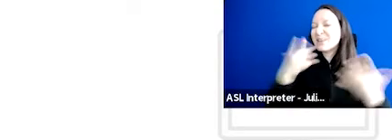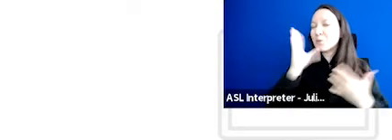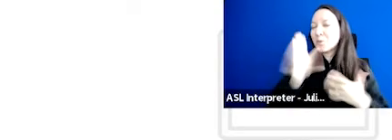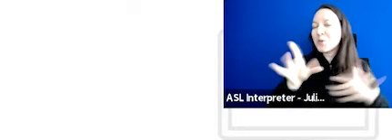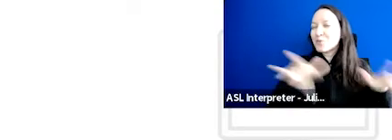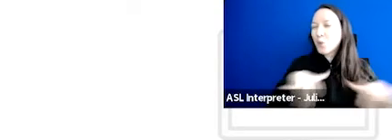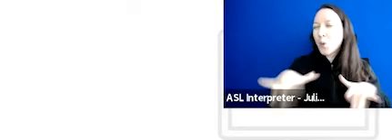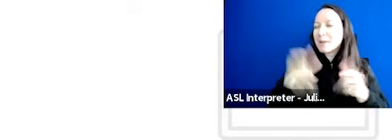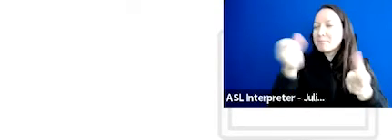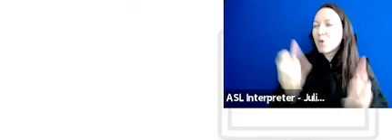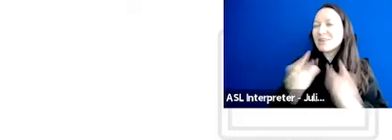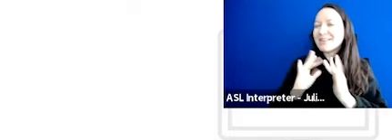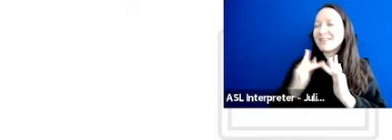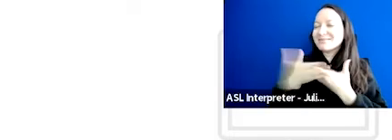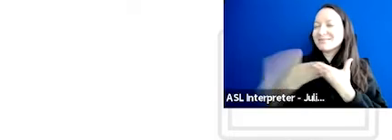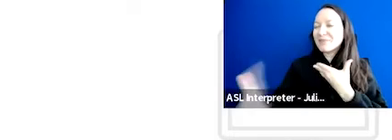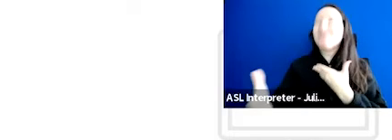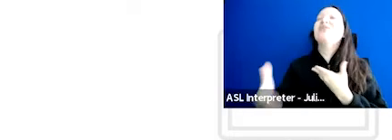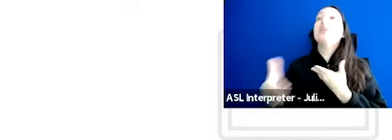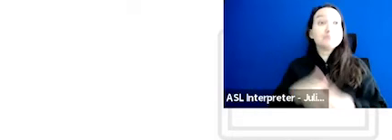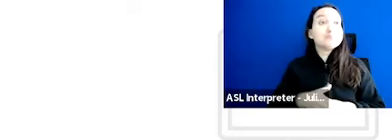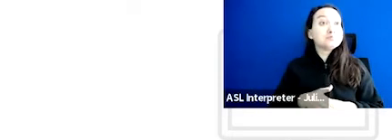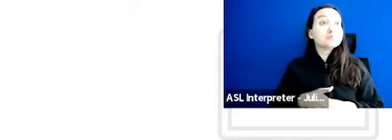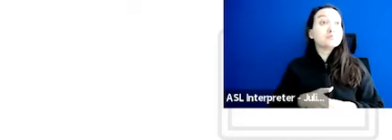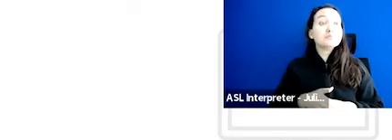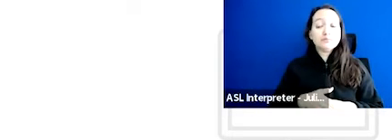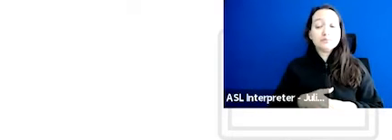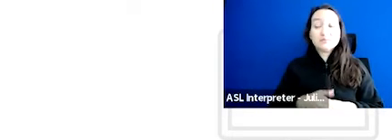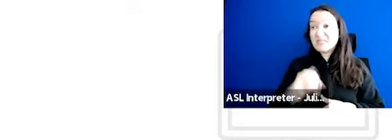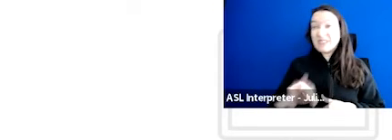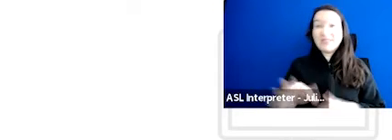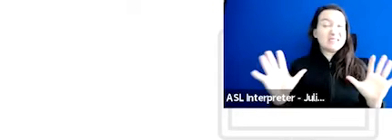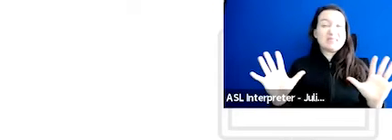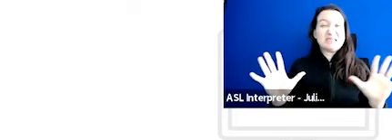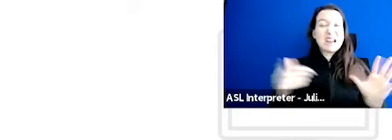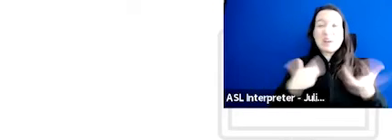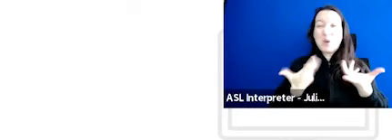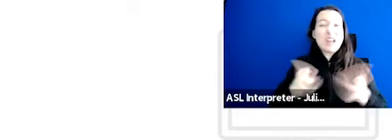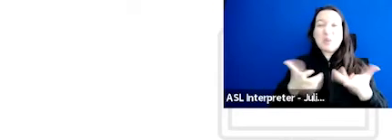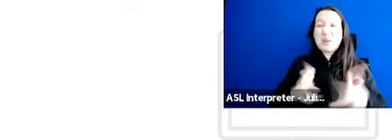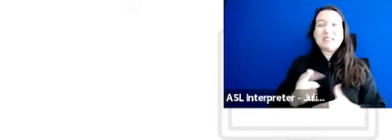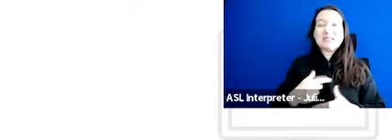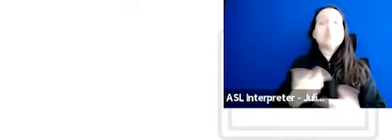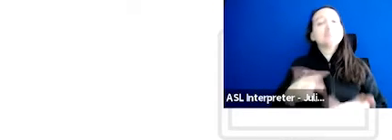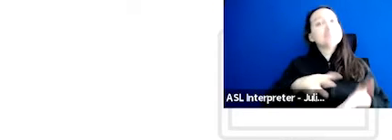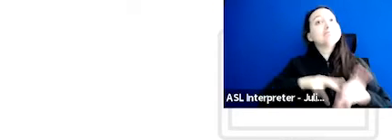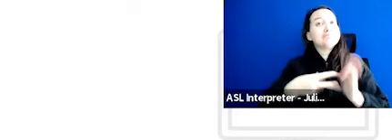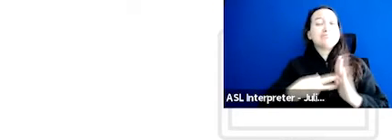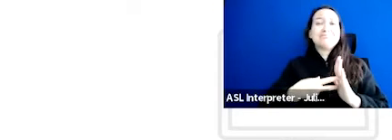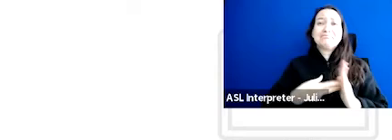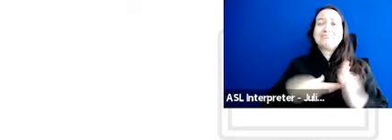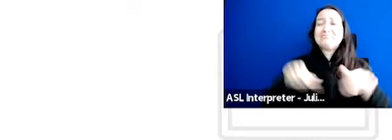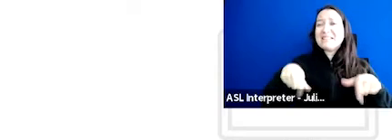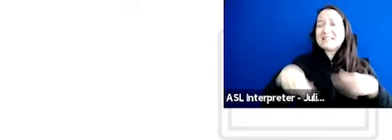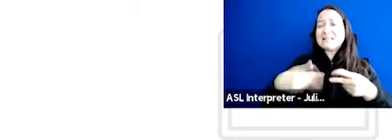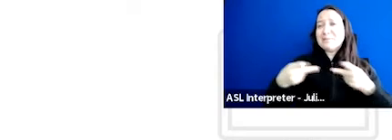and will be posted online after the fact. So if that's not something you're comfortable with, that may this may not be the space